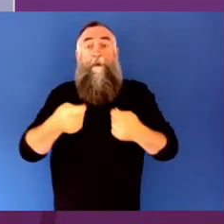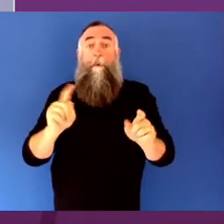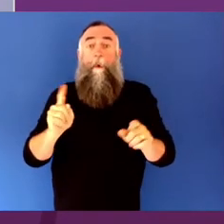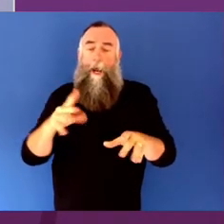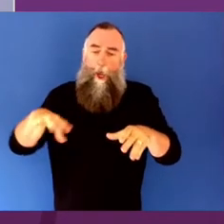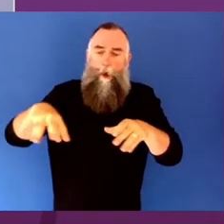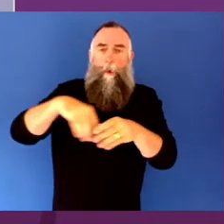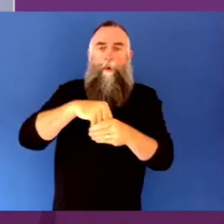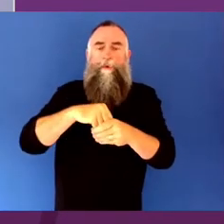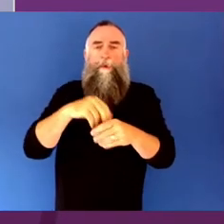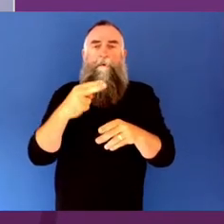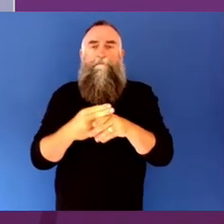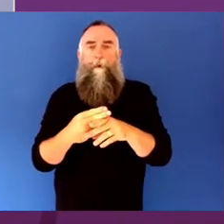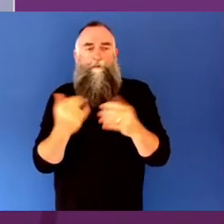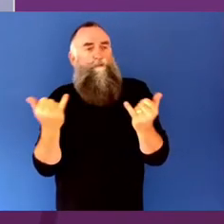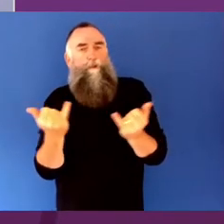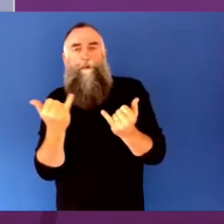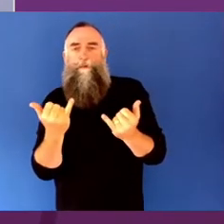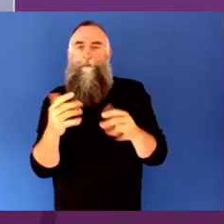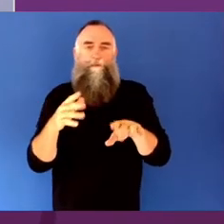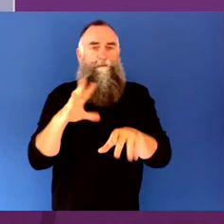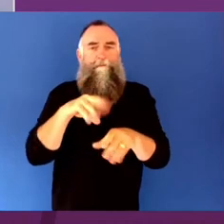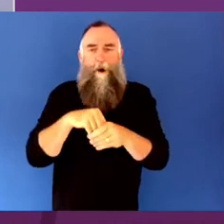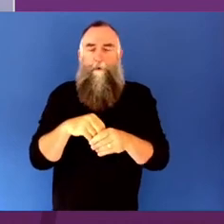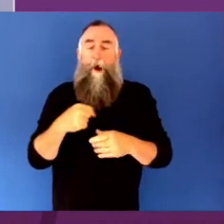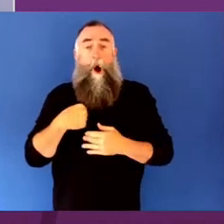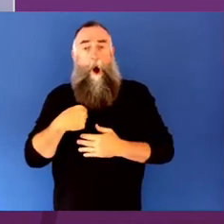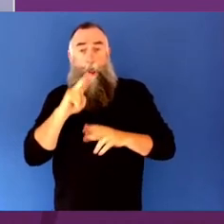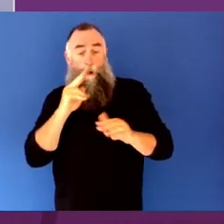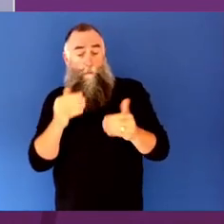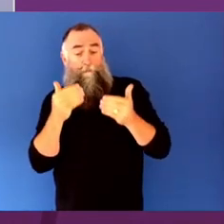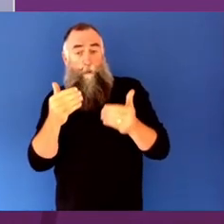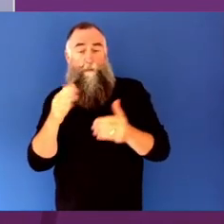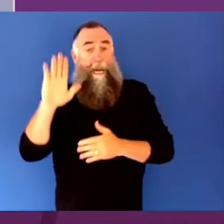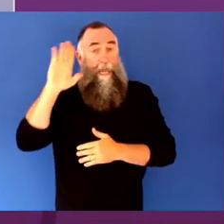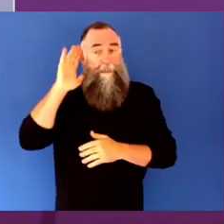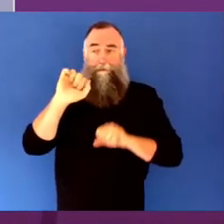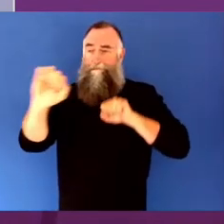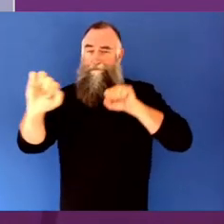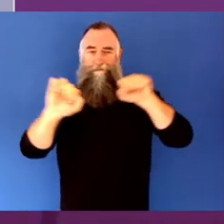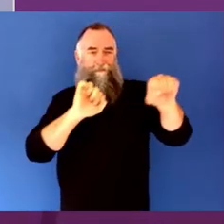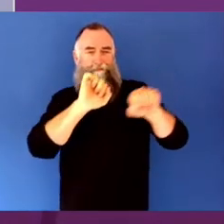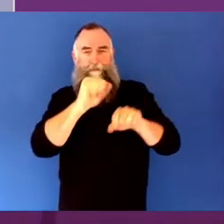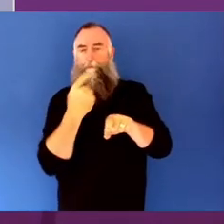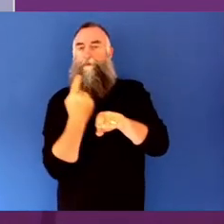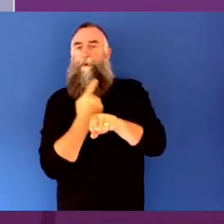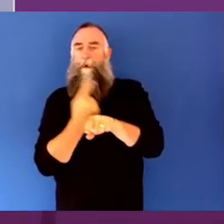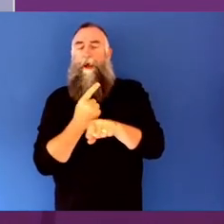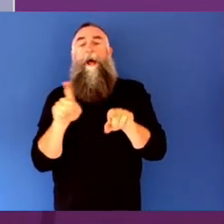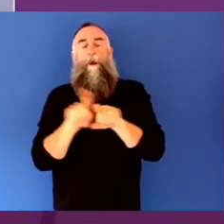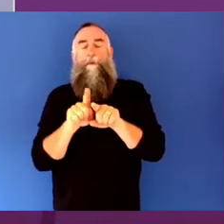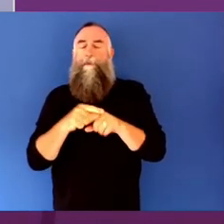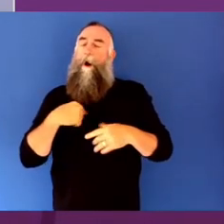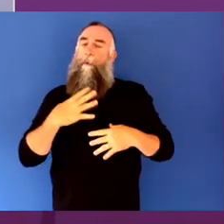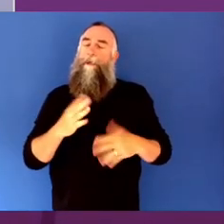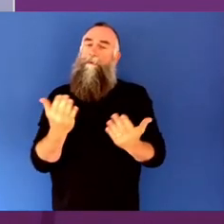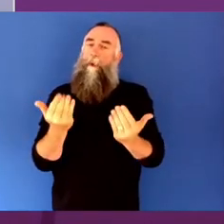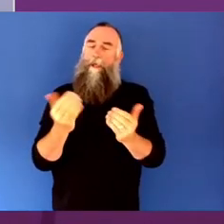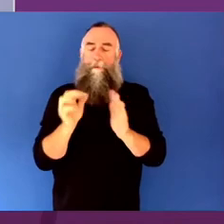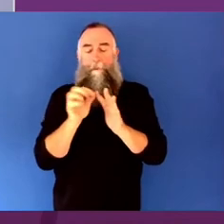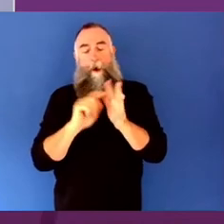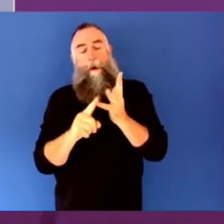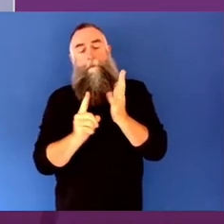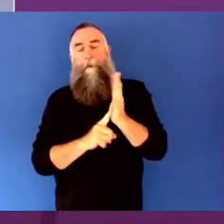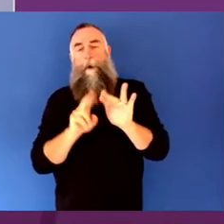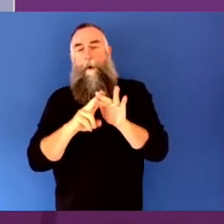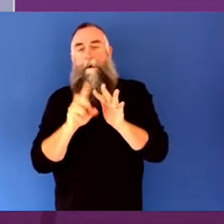more from the speakers and the panels today and I hope you will join me in welcoming the Honourable Paul Fletcher MP, Minister for Communications,